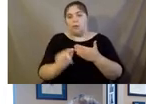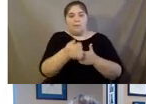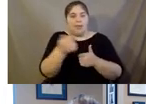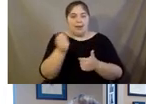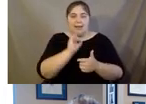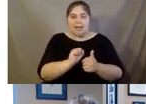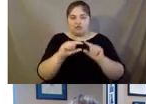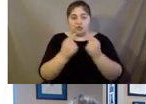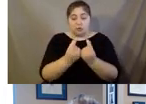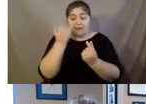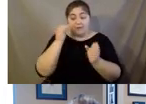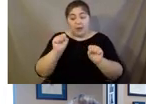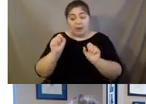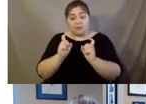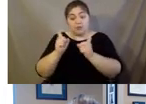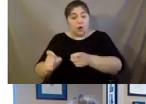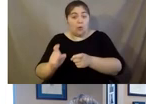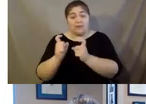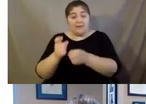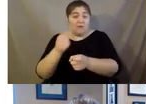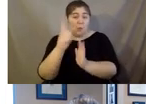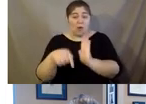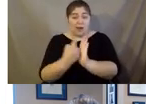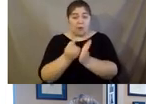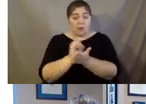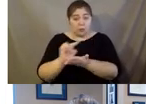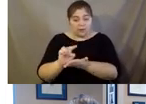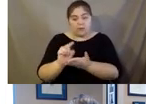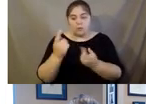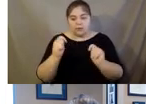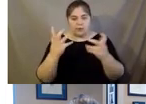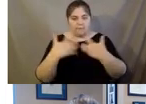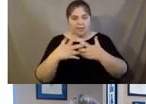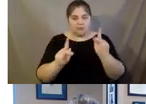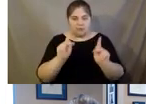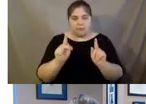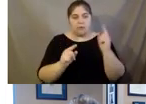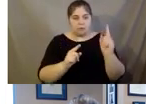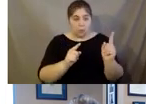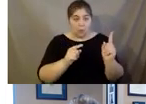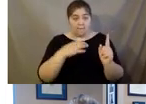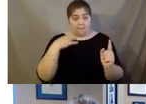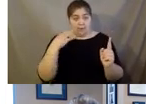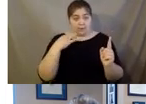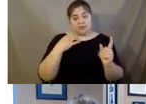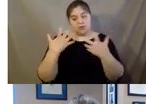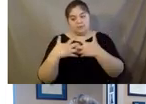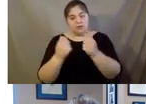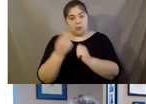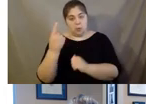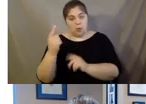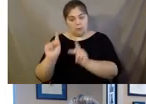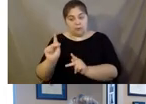an hour a week to provide friendly visits. And we match people one-on-one. So one volunteer gets matched with one resident